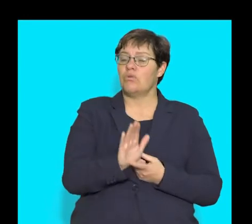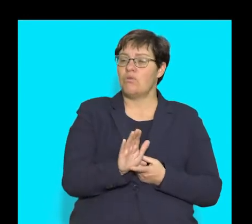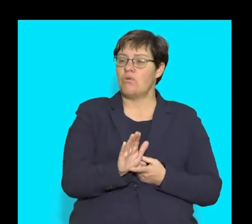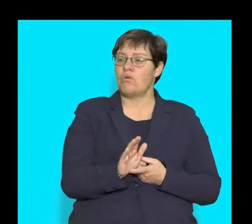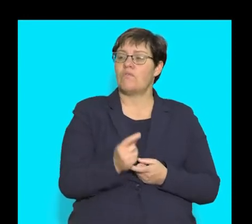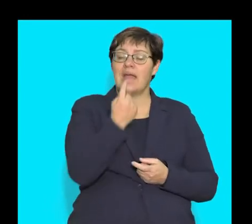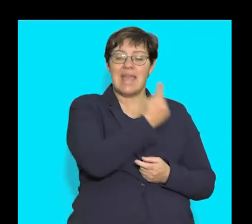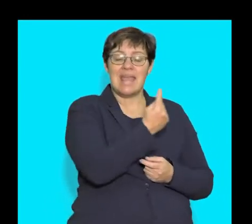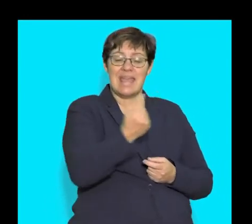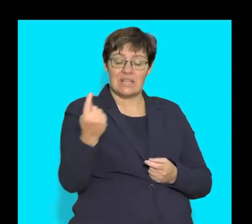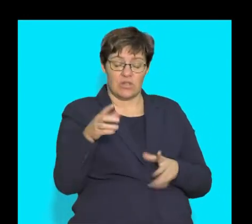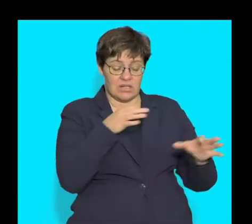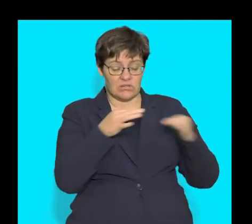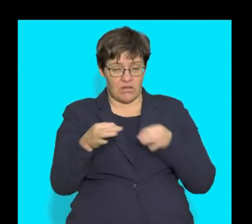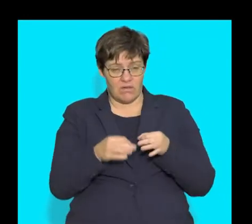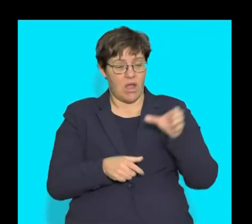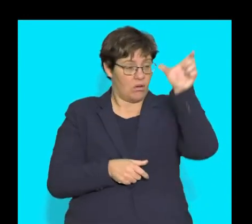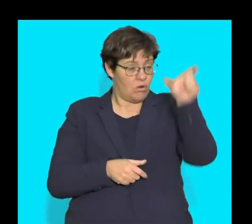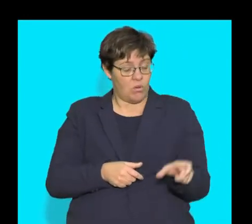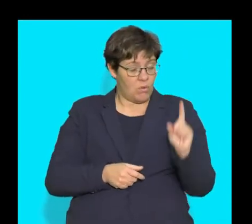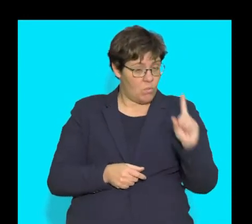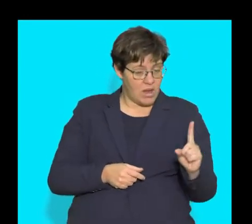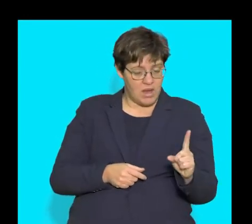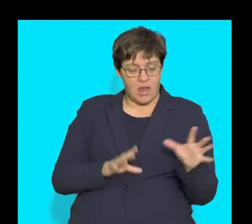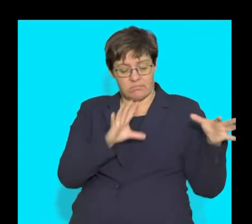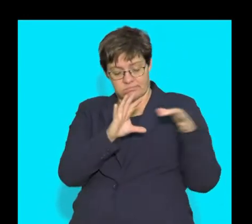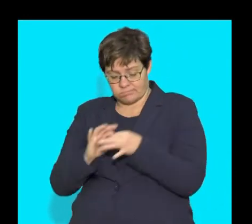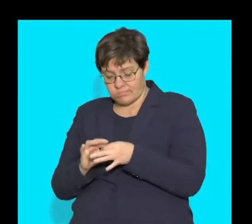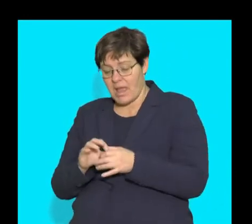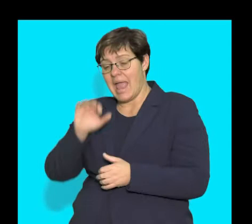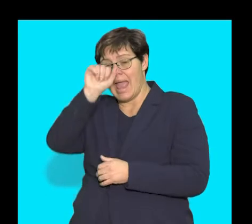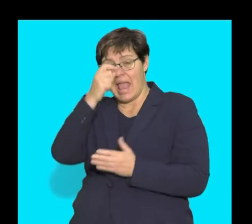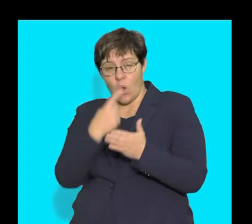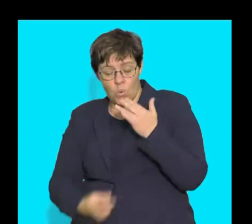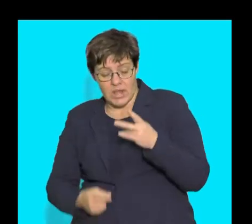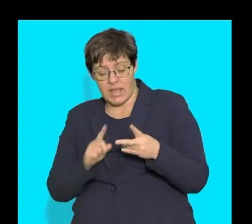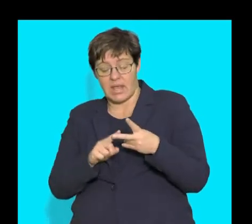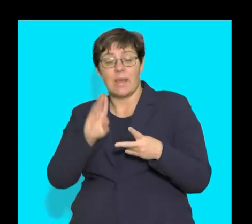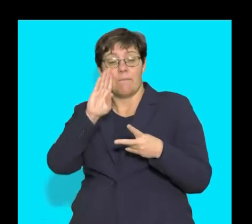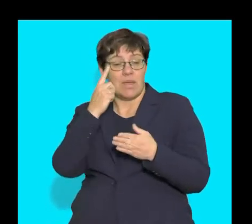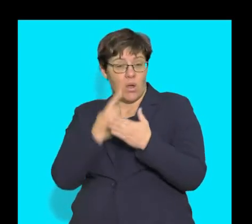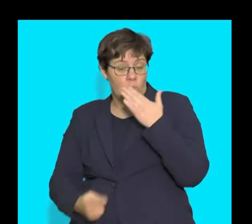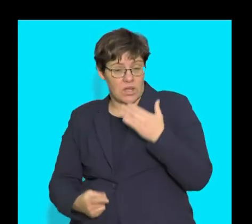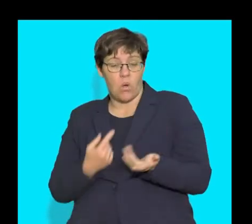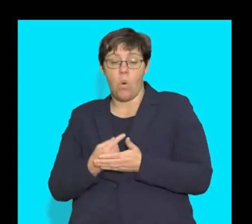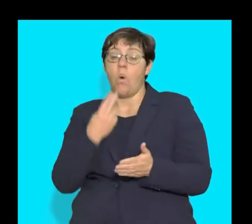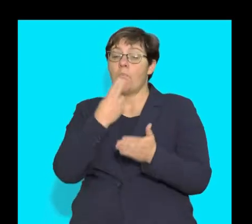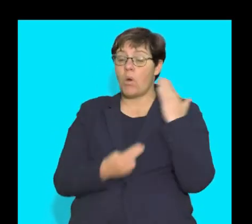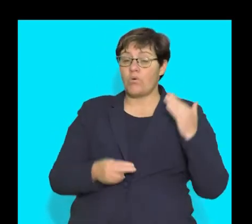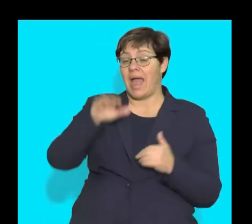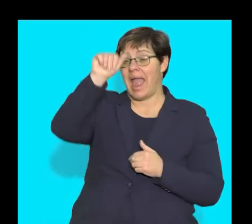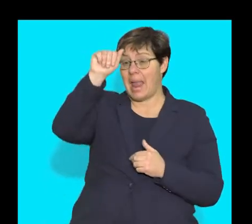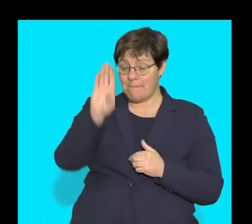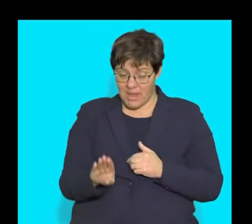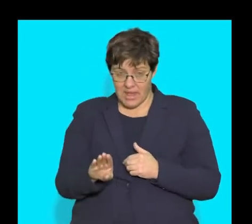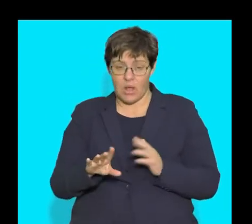whether each of the descriptions in column 1 applies to A only, B only, both